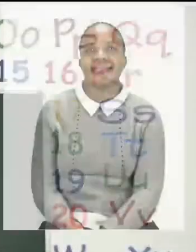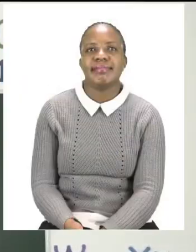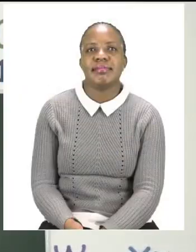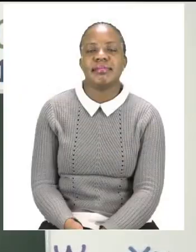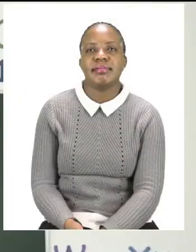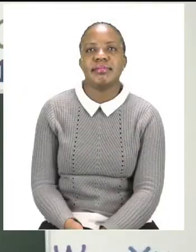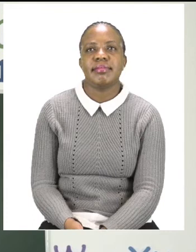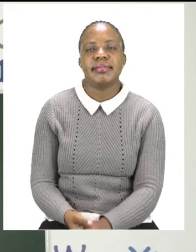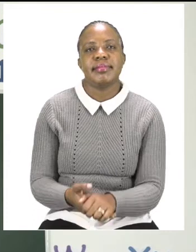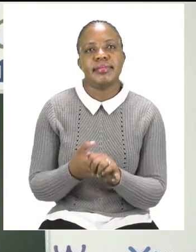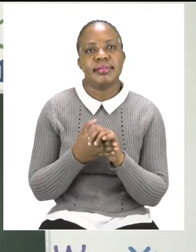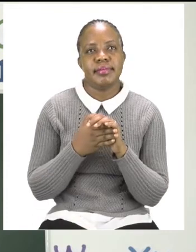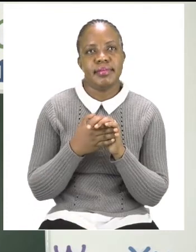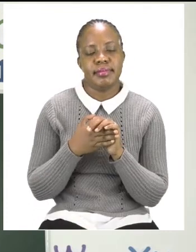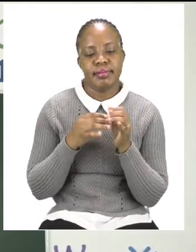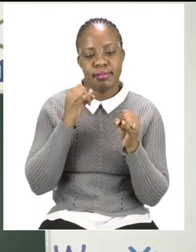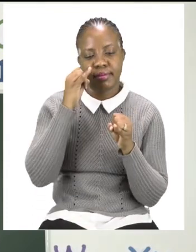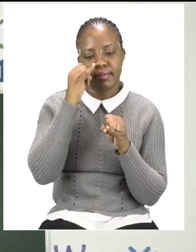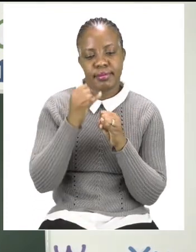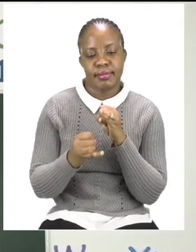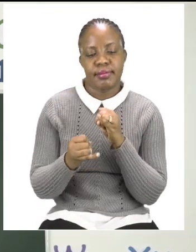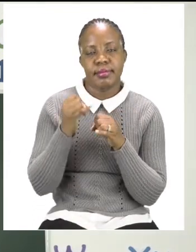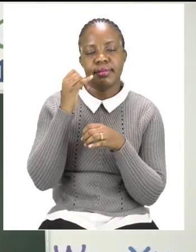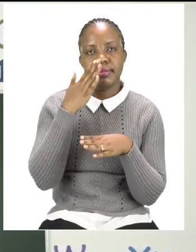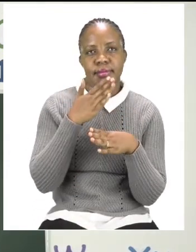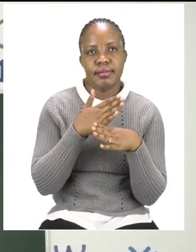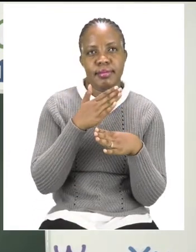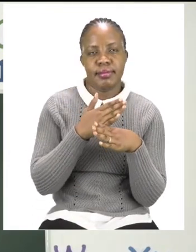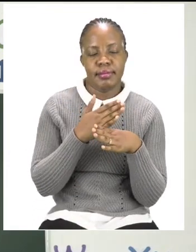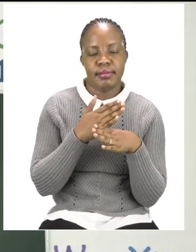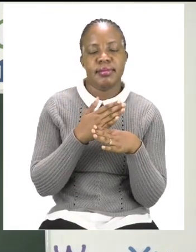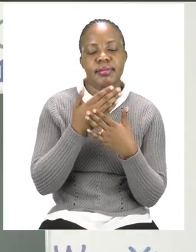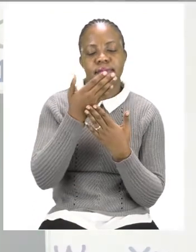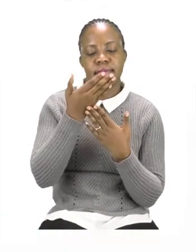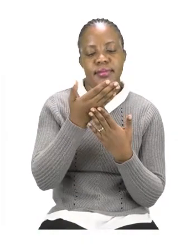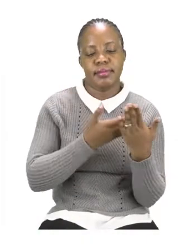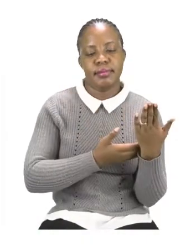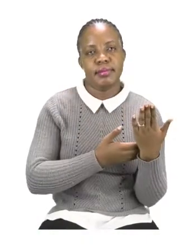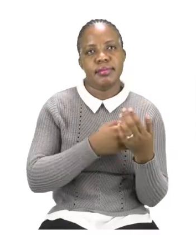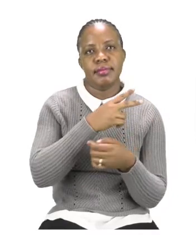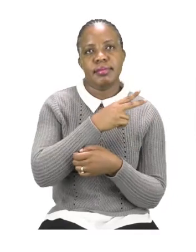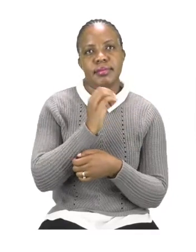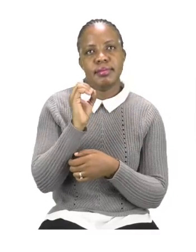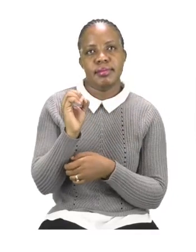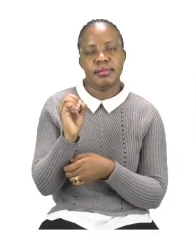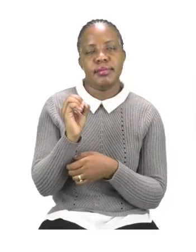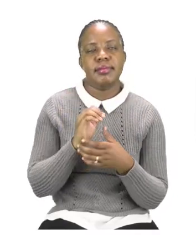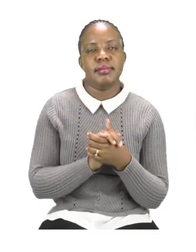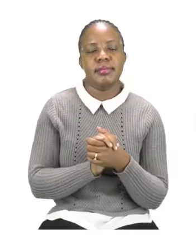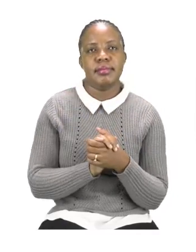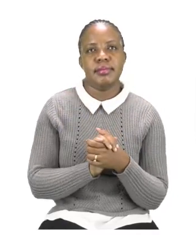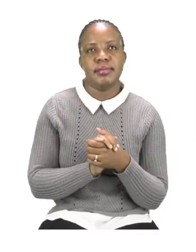Let's now look at our last exercise for today on page 20. On page 20,